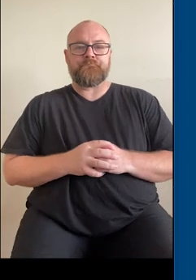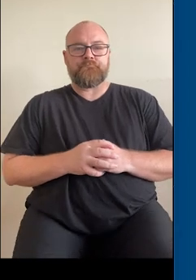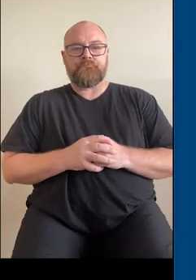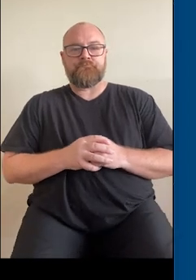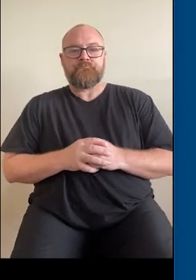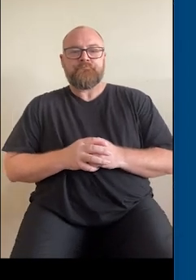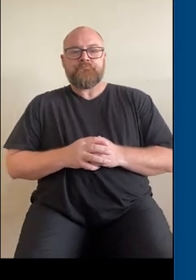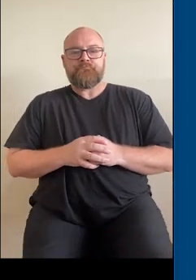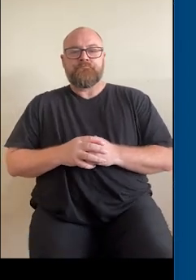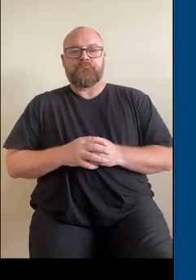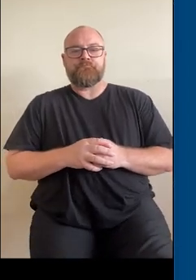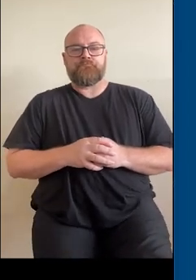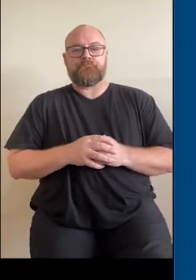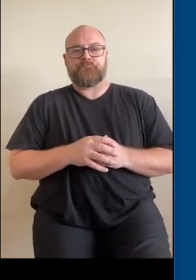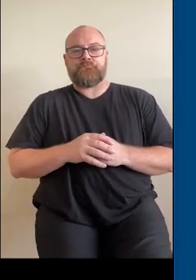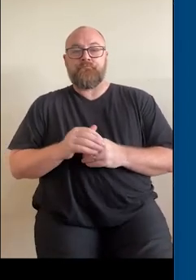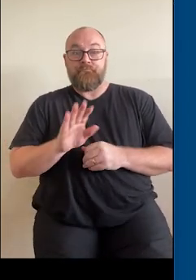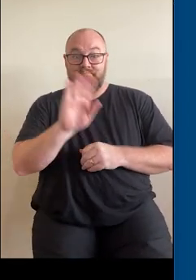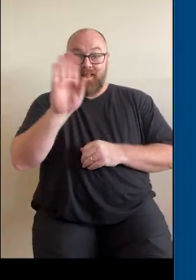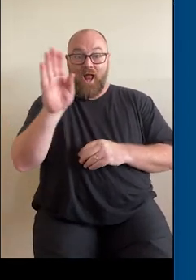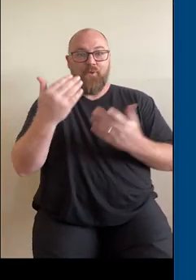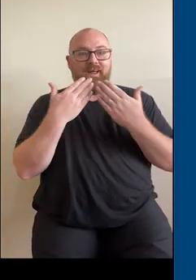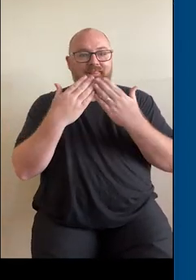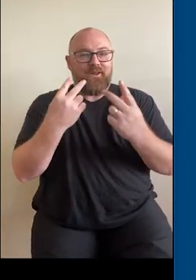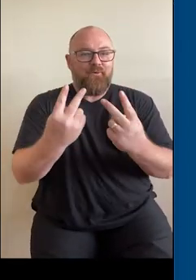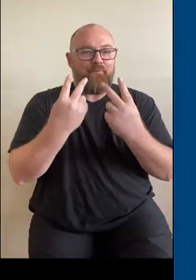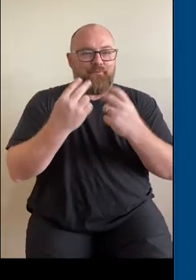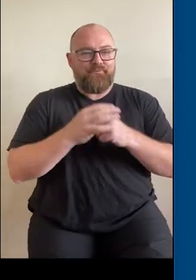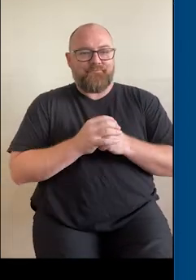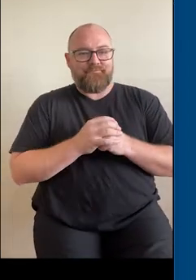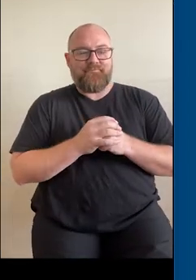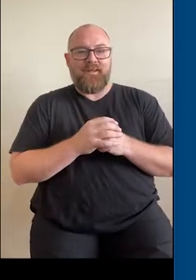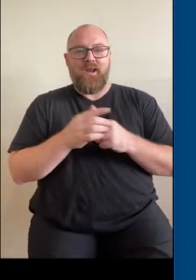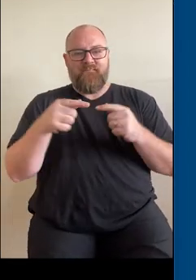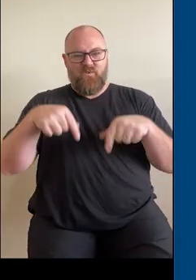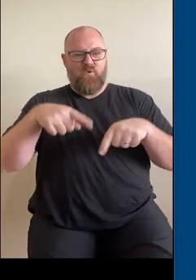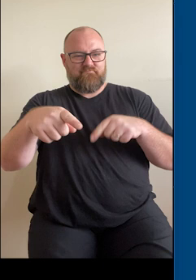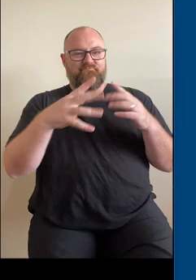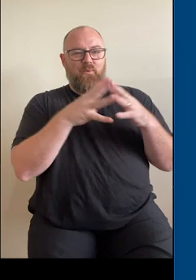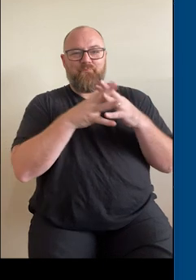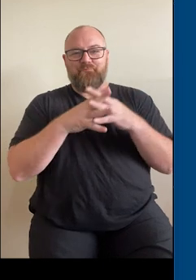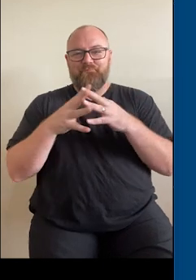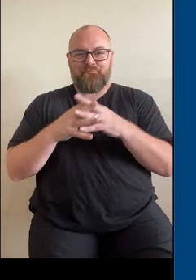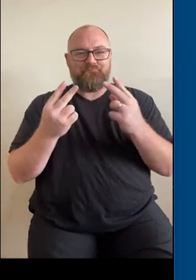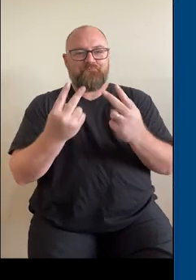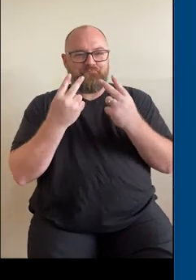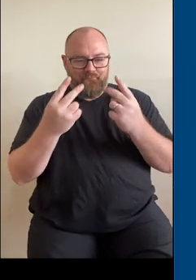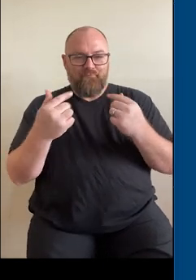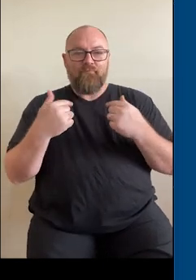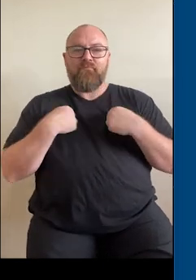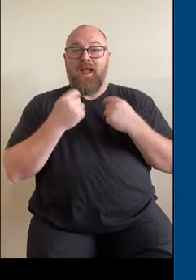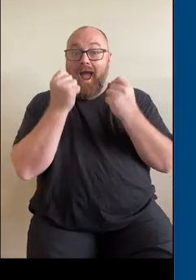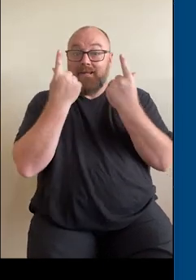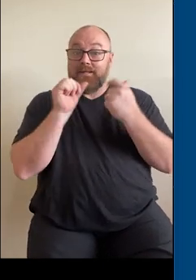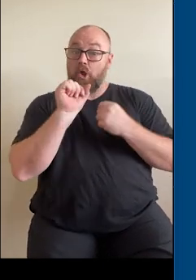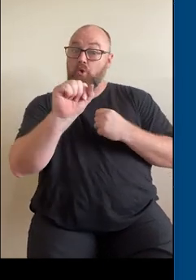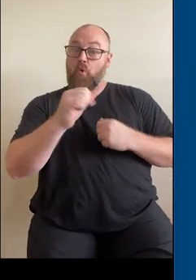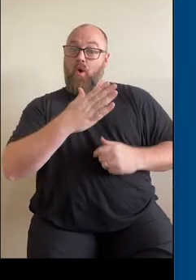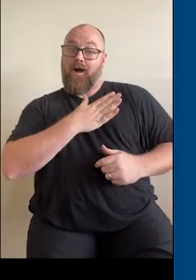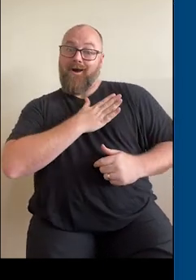Hello everyone and thank you for joining us for our webinar today, Understanding Your Heart Health